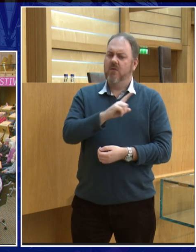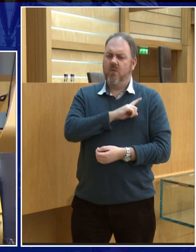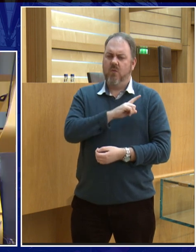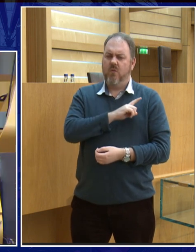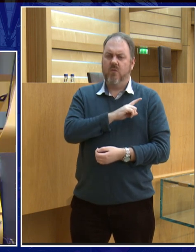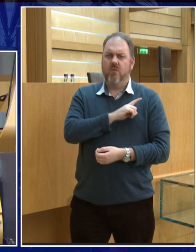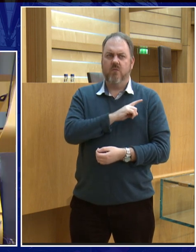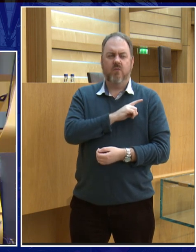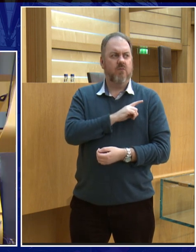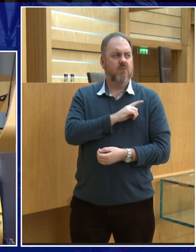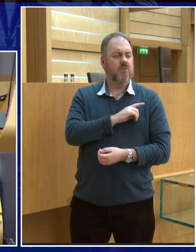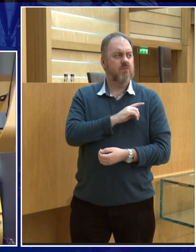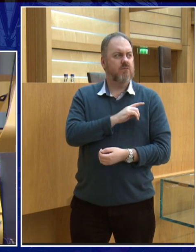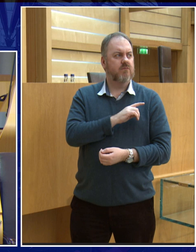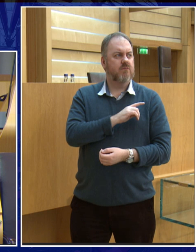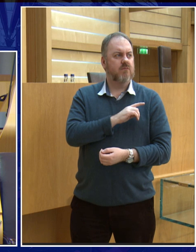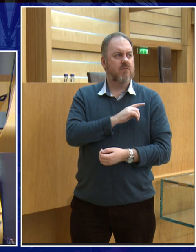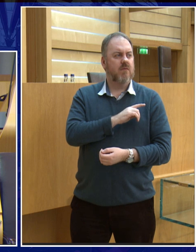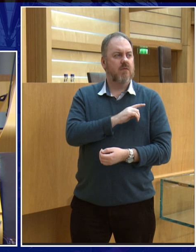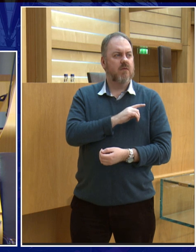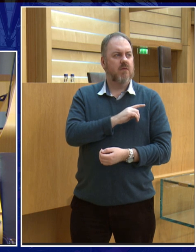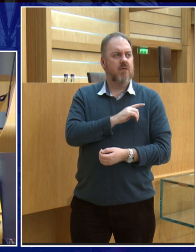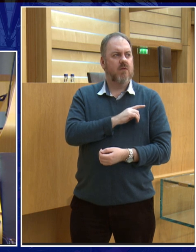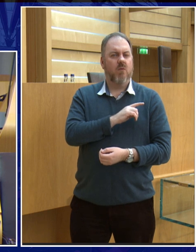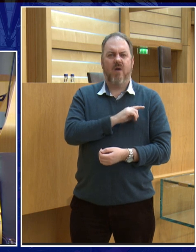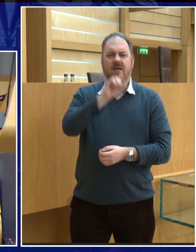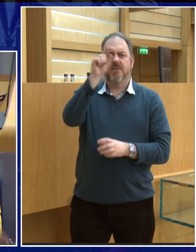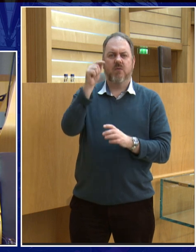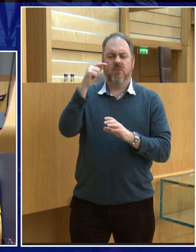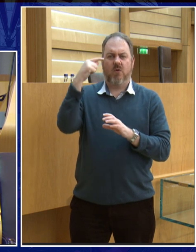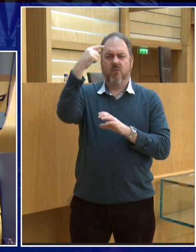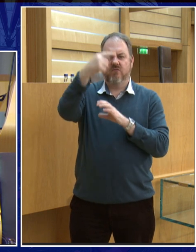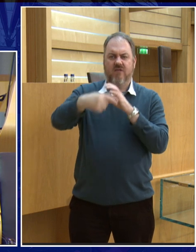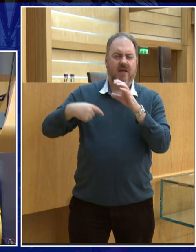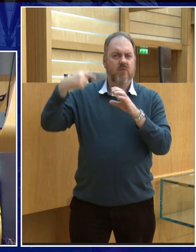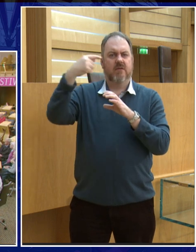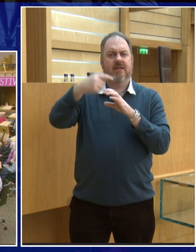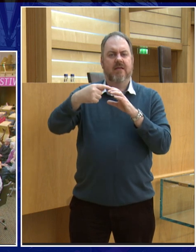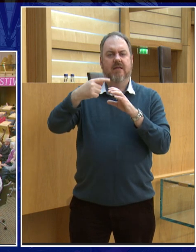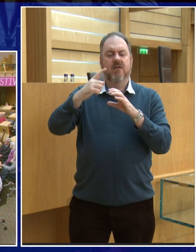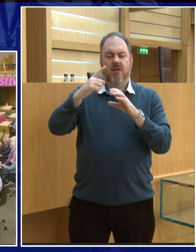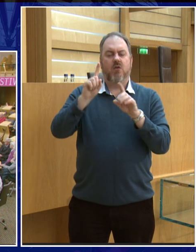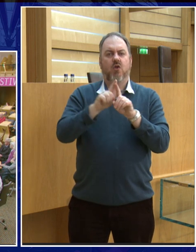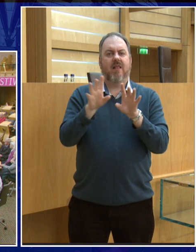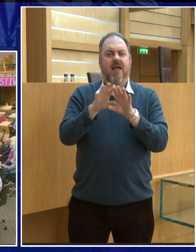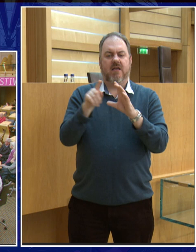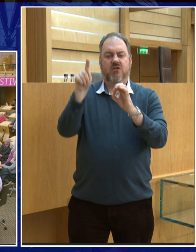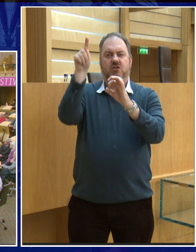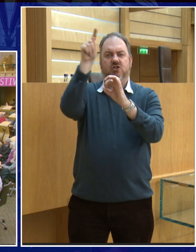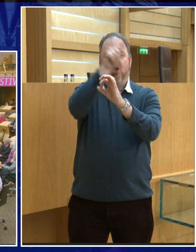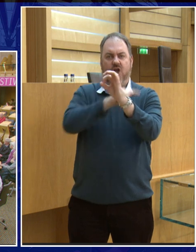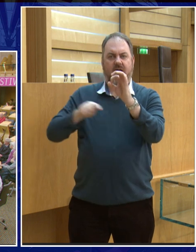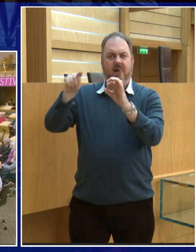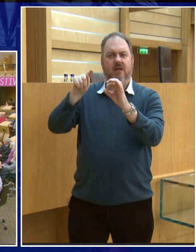moon's path an eclipse and not a circle around the earth? Okay. Why is it elliptical? Okay, elliptical. Why is it not a circle?